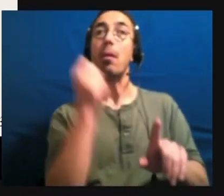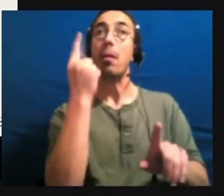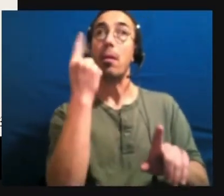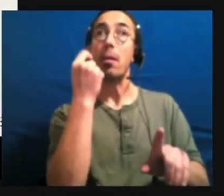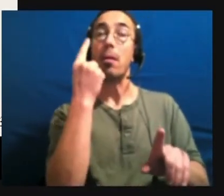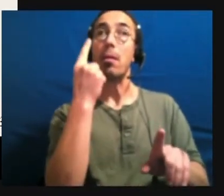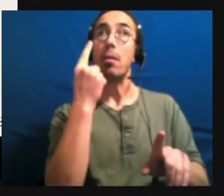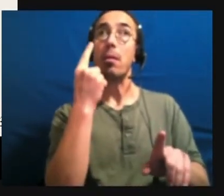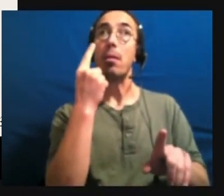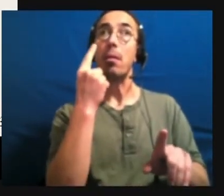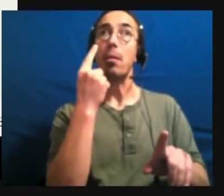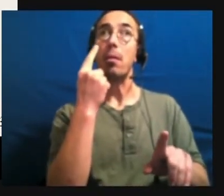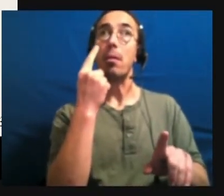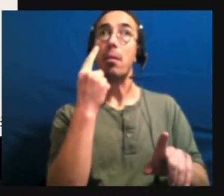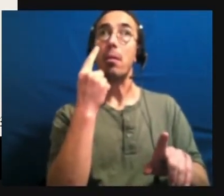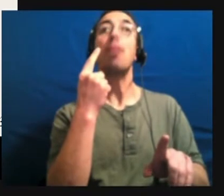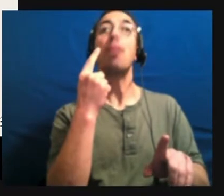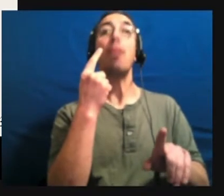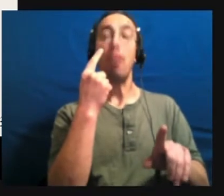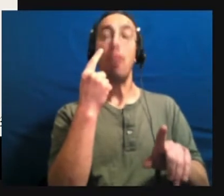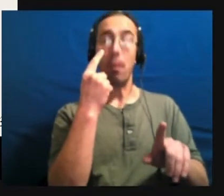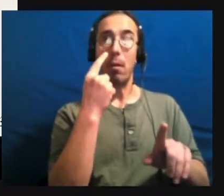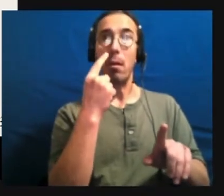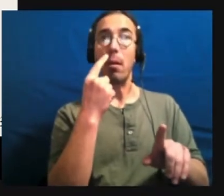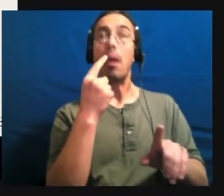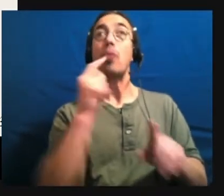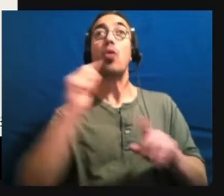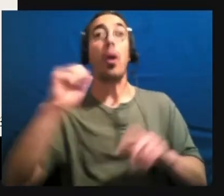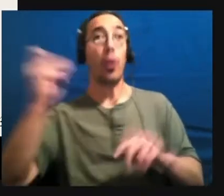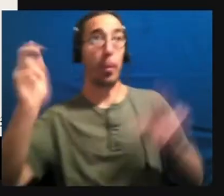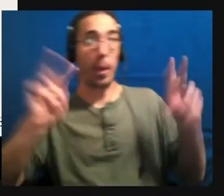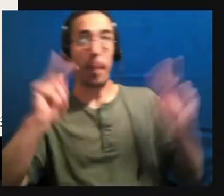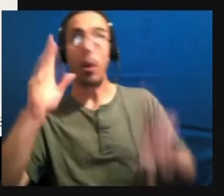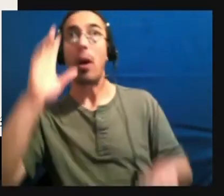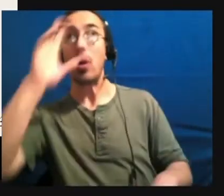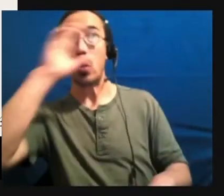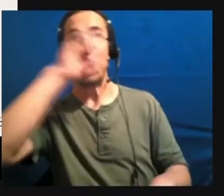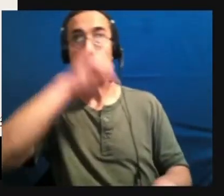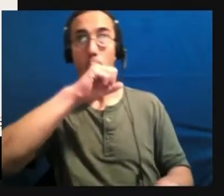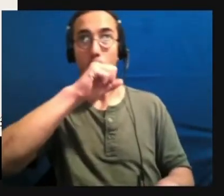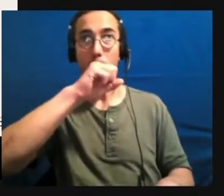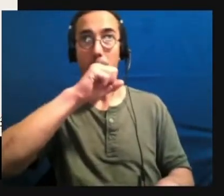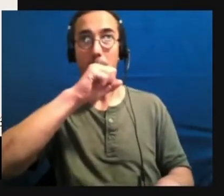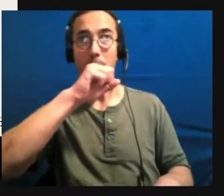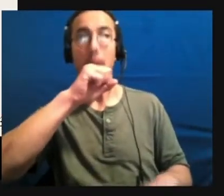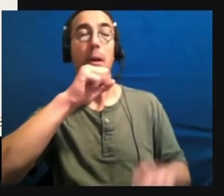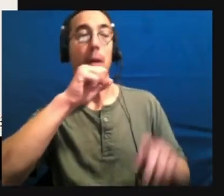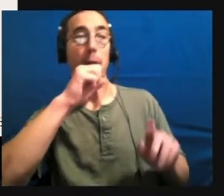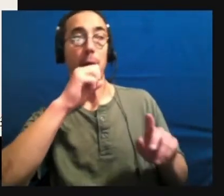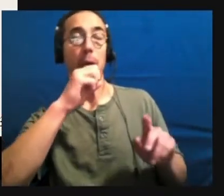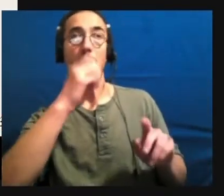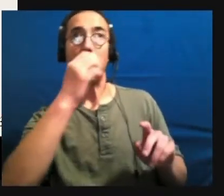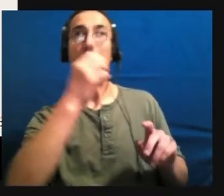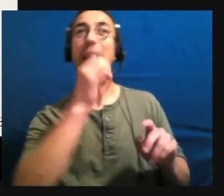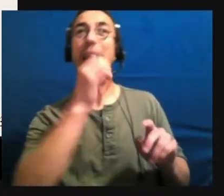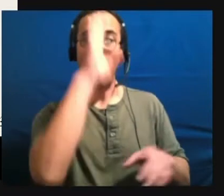outside-in assumptions of autism. But again, if it's,